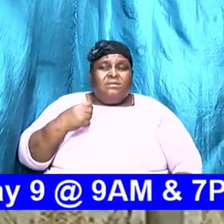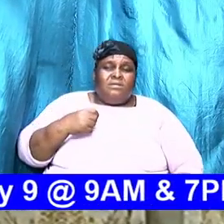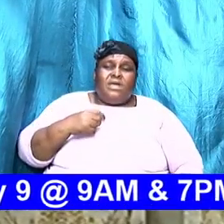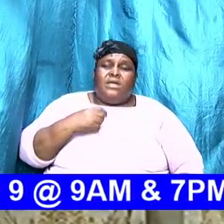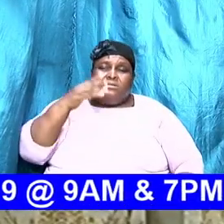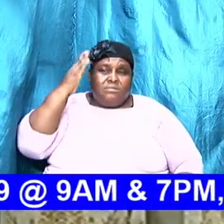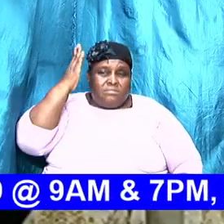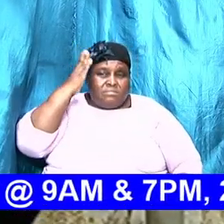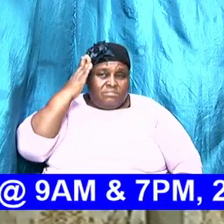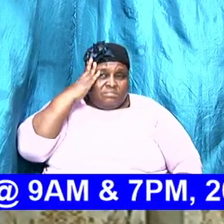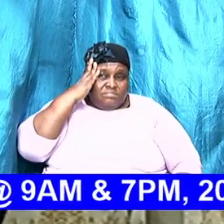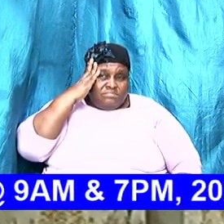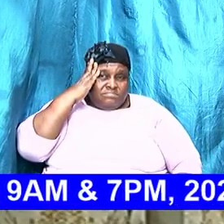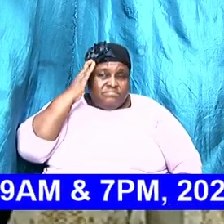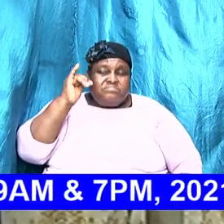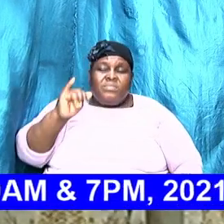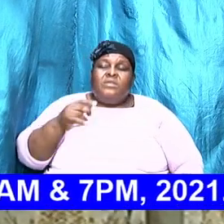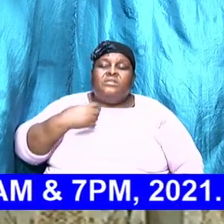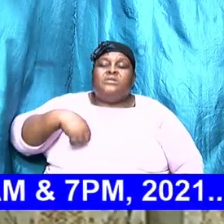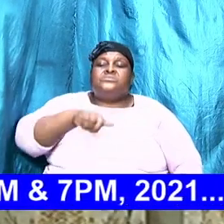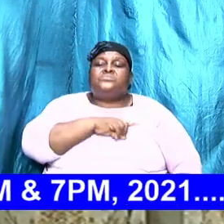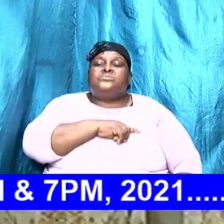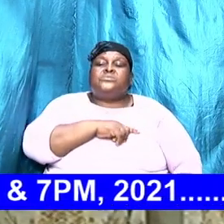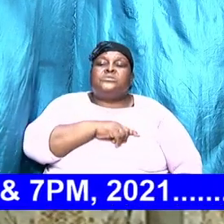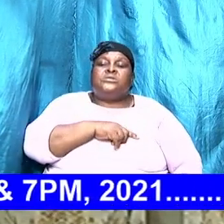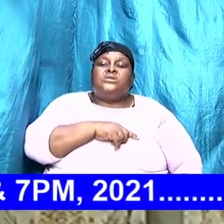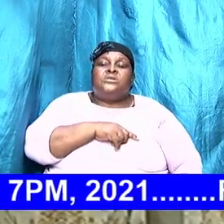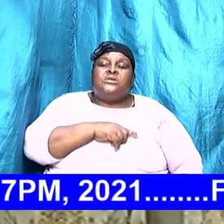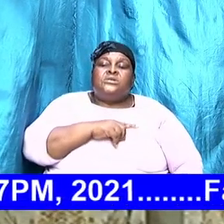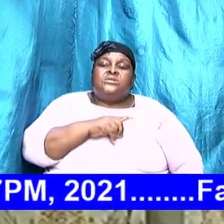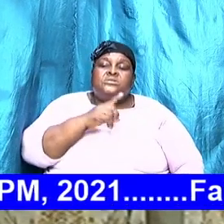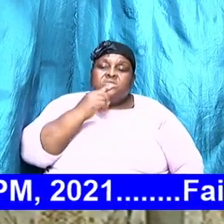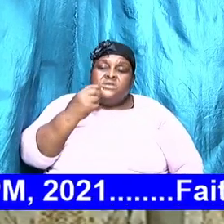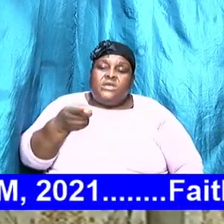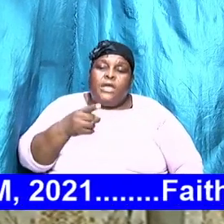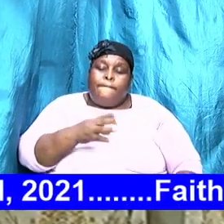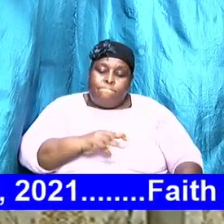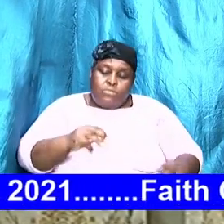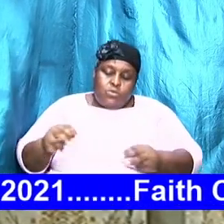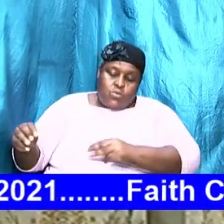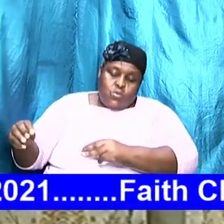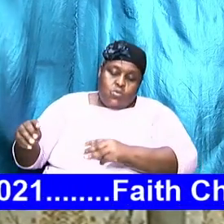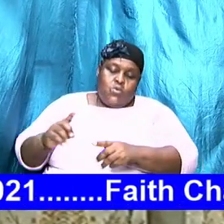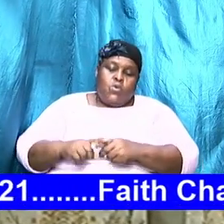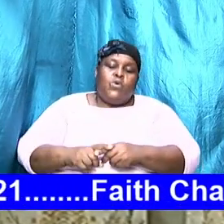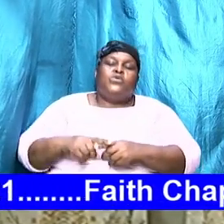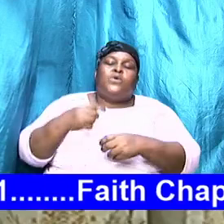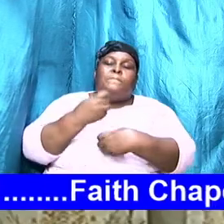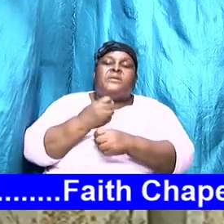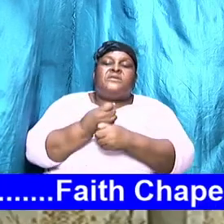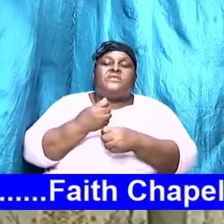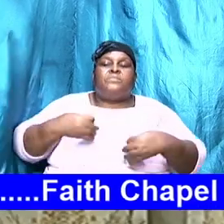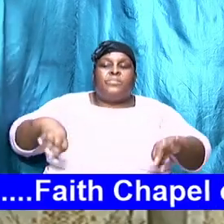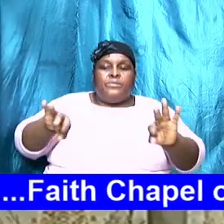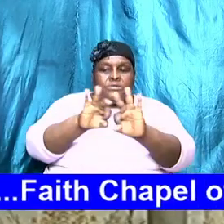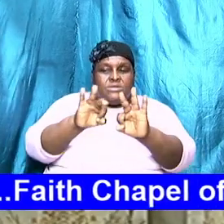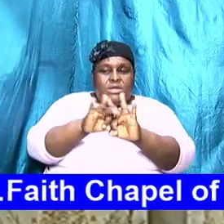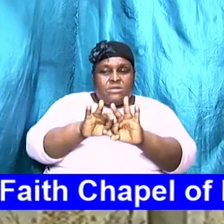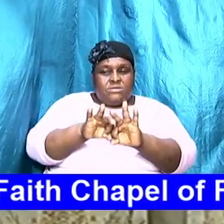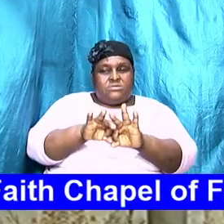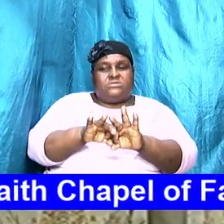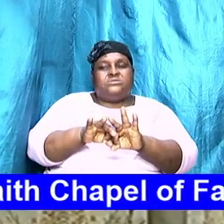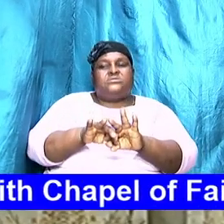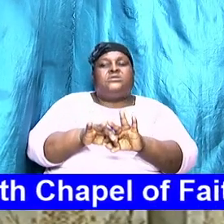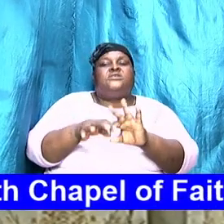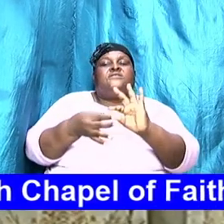knowledge and that is what we are getting and then move to make the necessary adjustments it